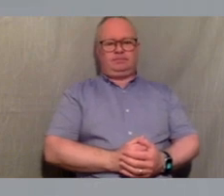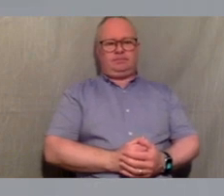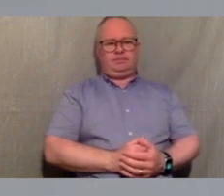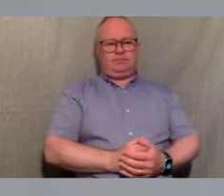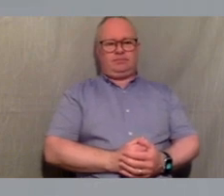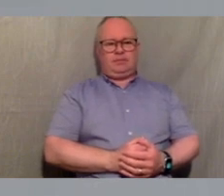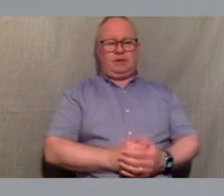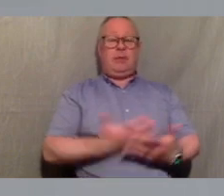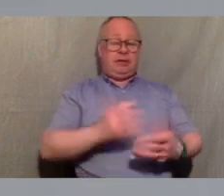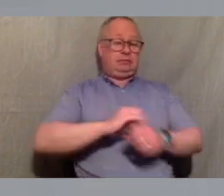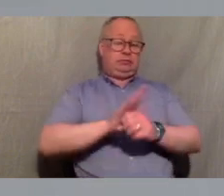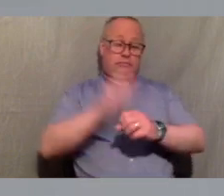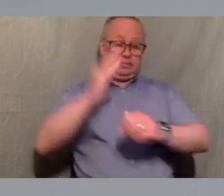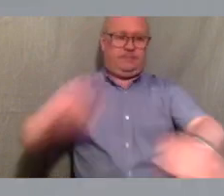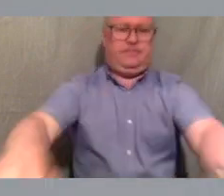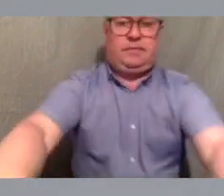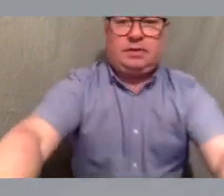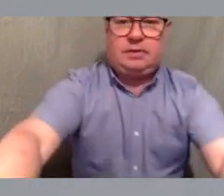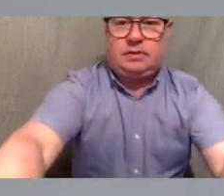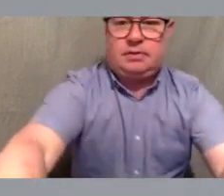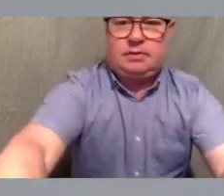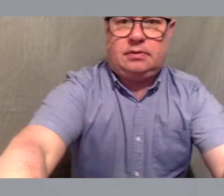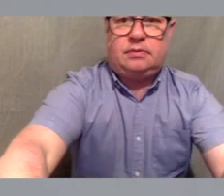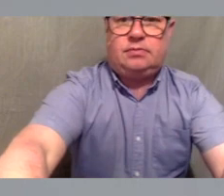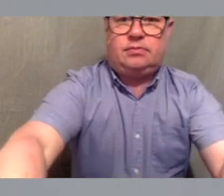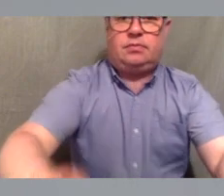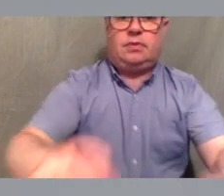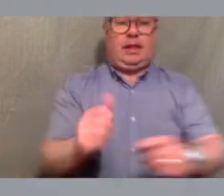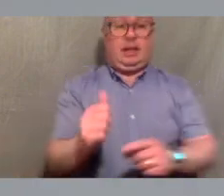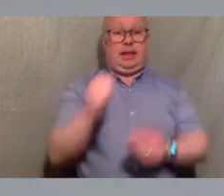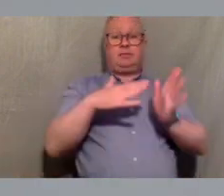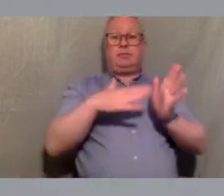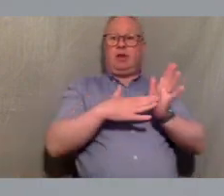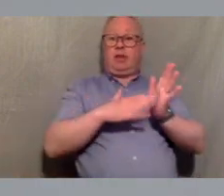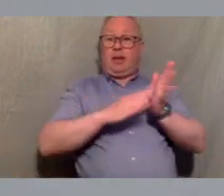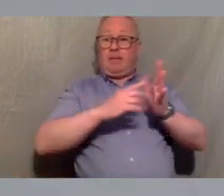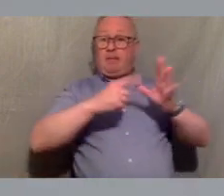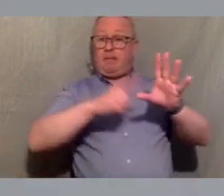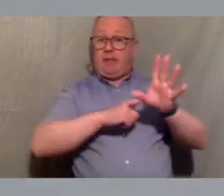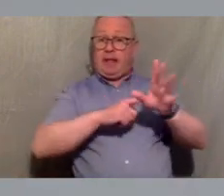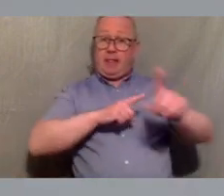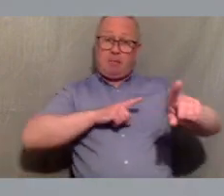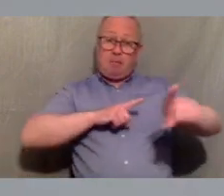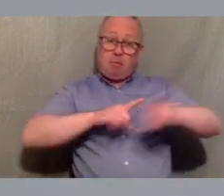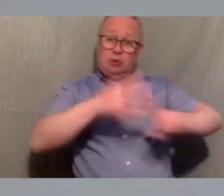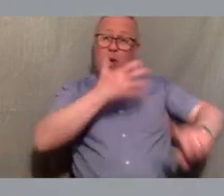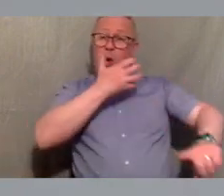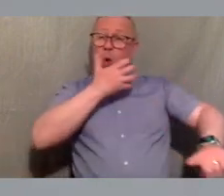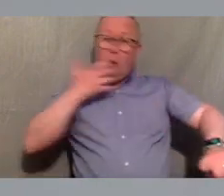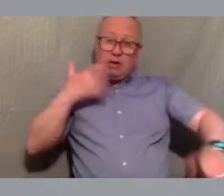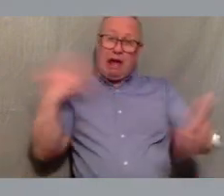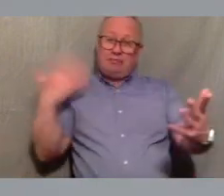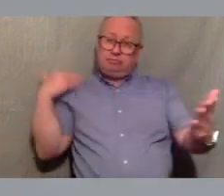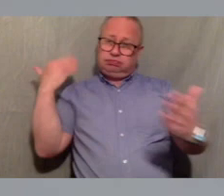uh last month was also the hottest may ever recorded and that's true both in the uk and for the whole planet